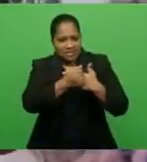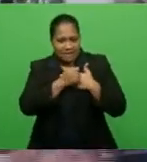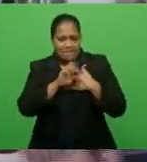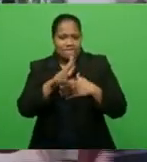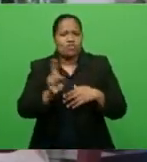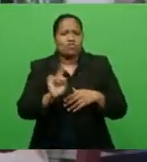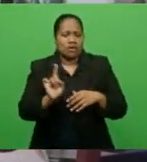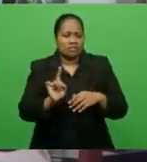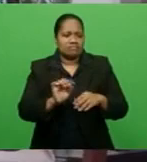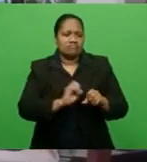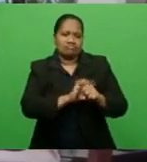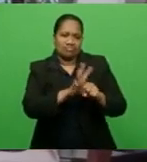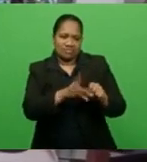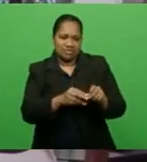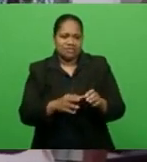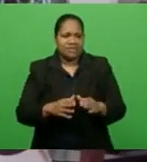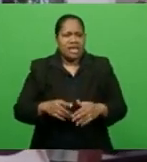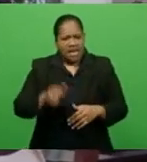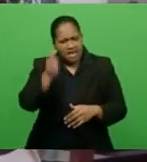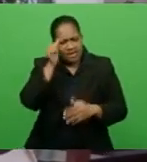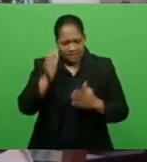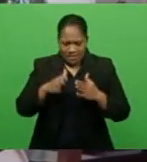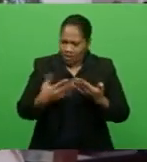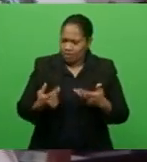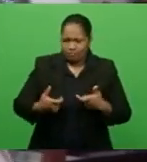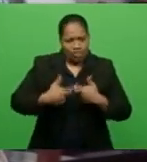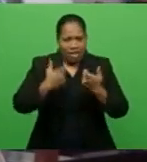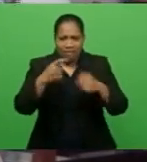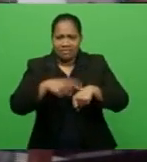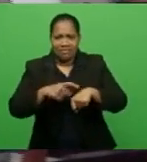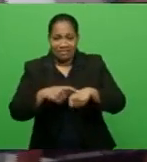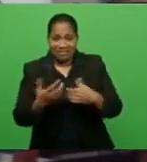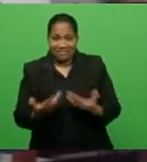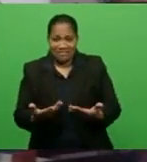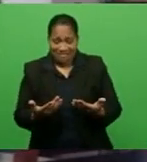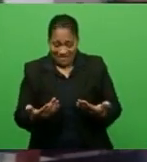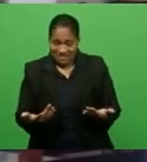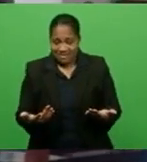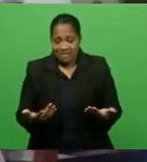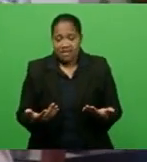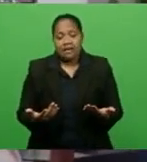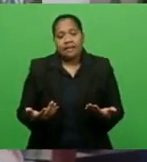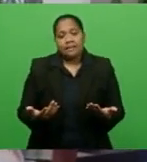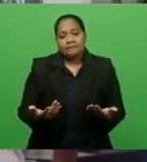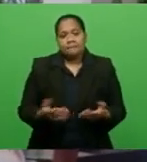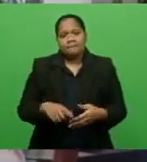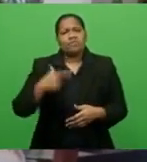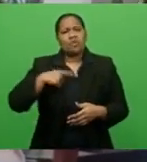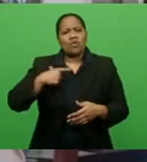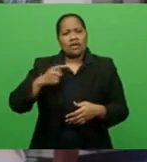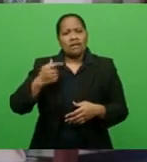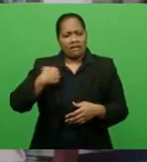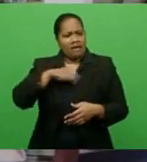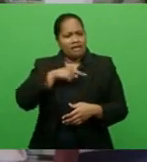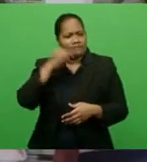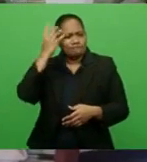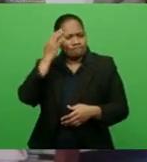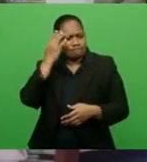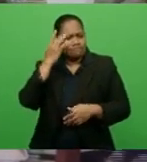I know we are going through very challenging times, and while we all are thinking about